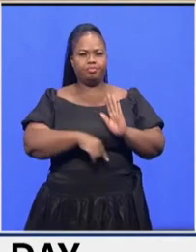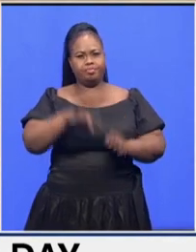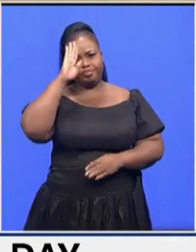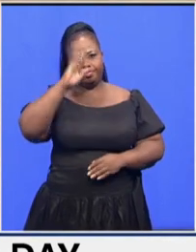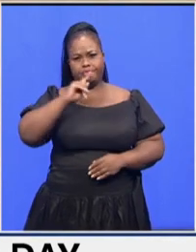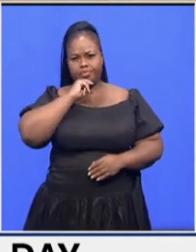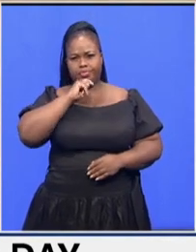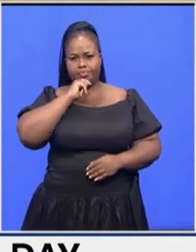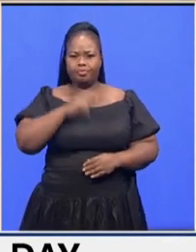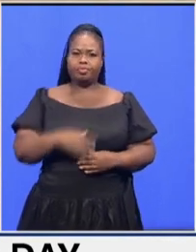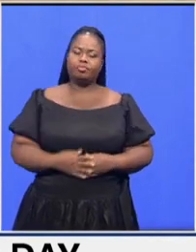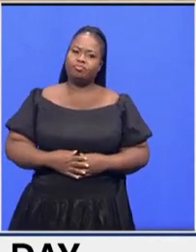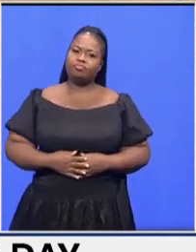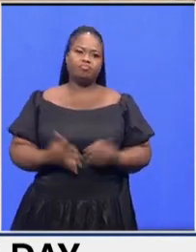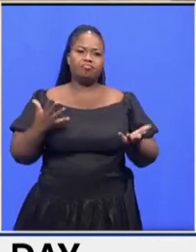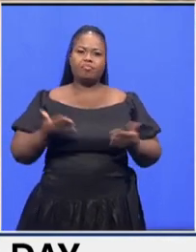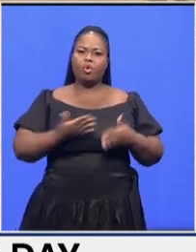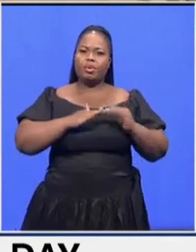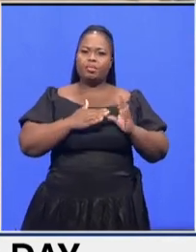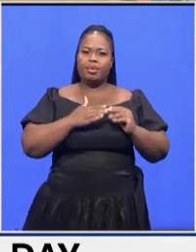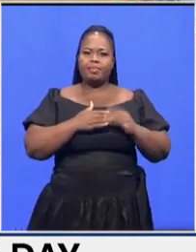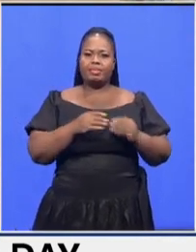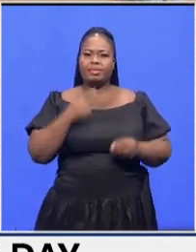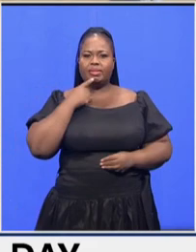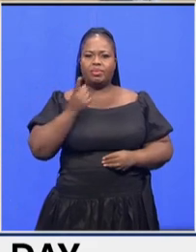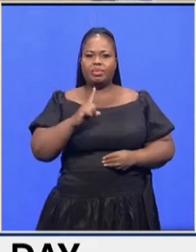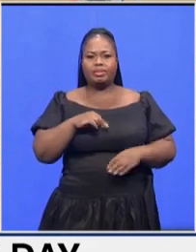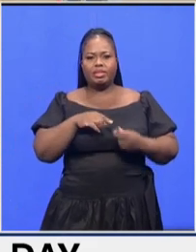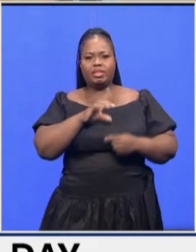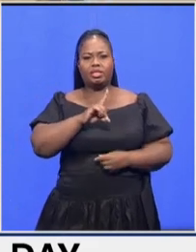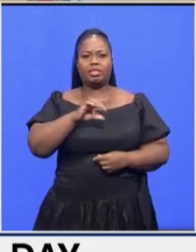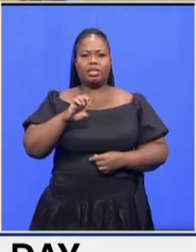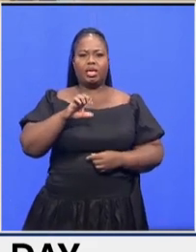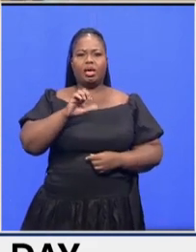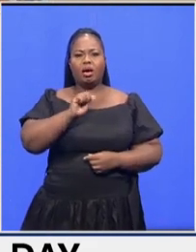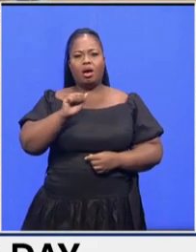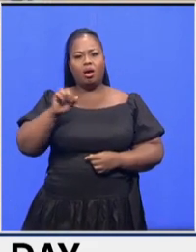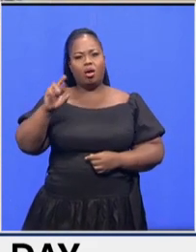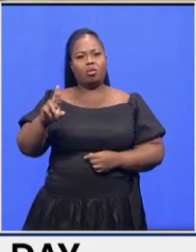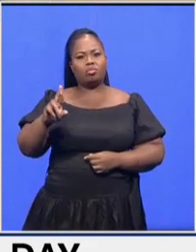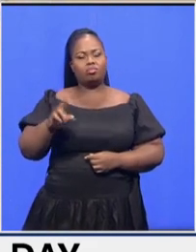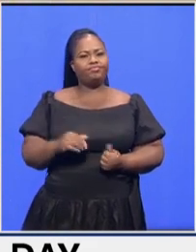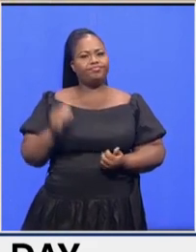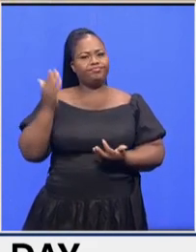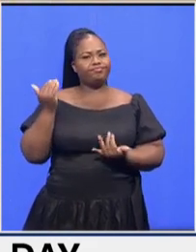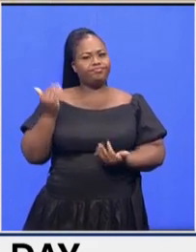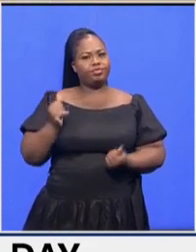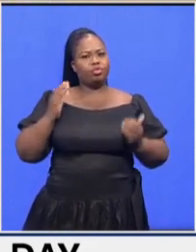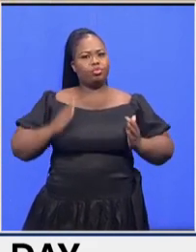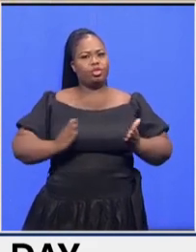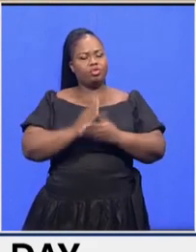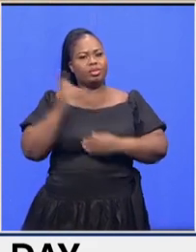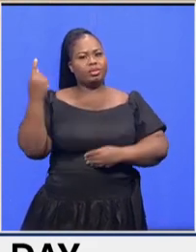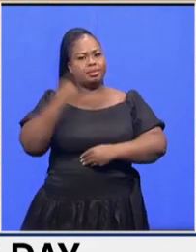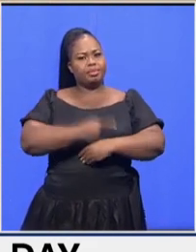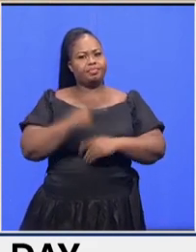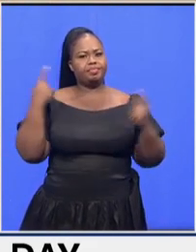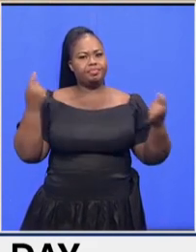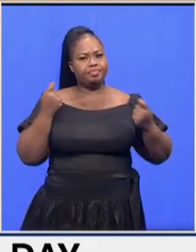to you ulrich what are residents saying in dar in anticipation of this human rights day celebration